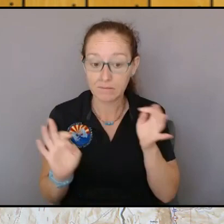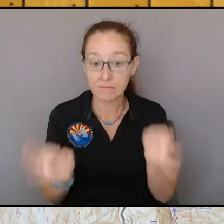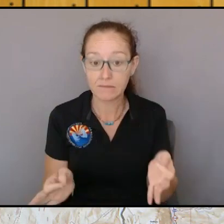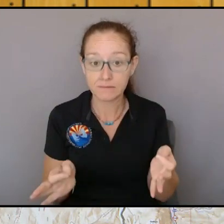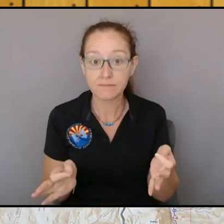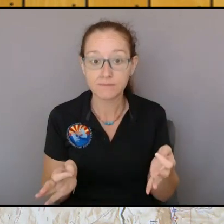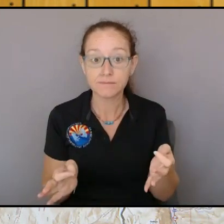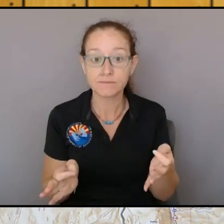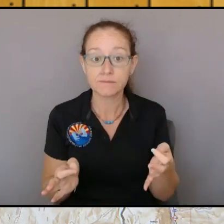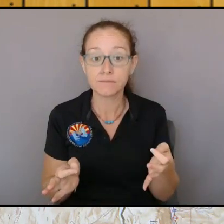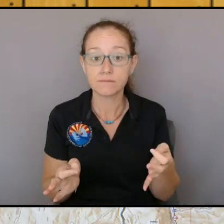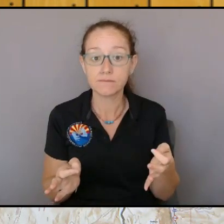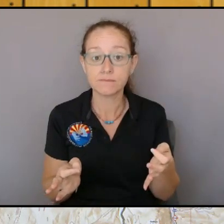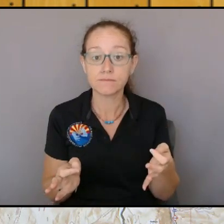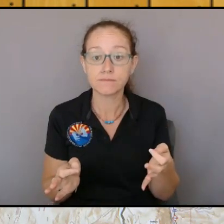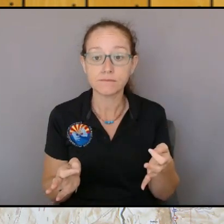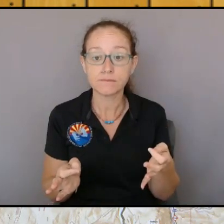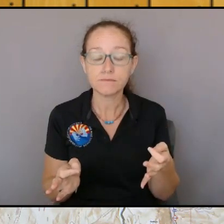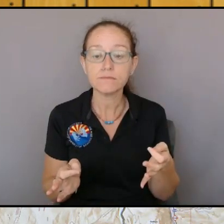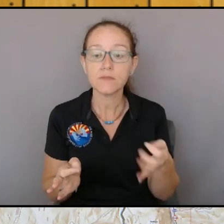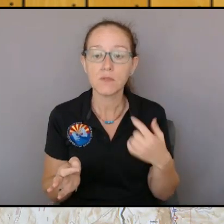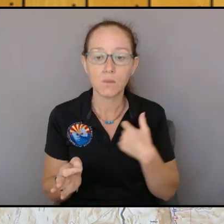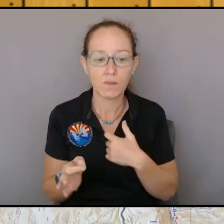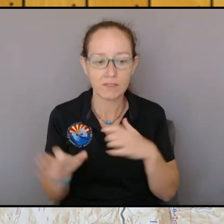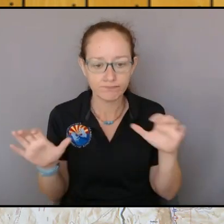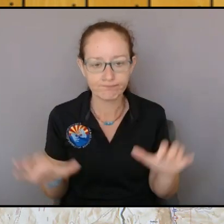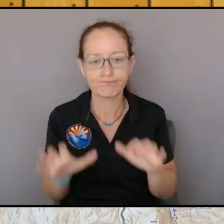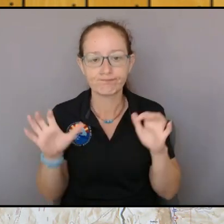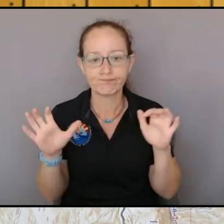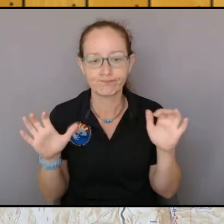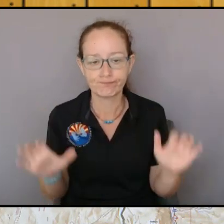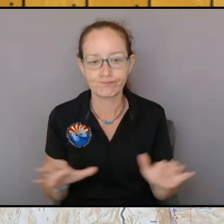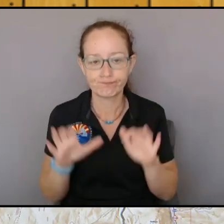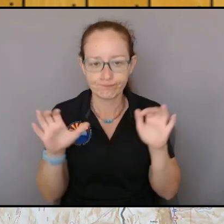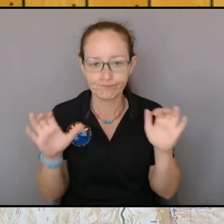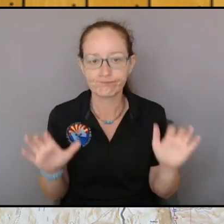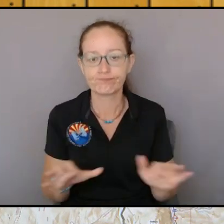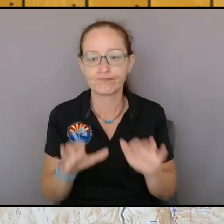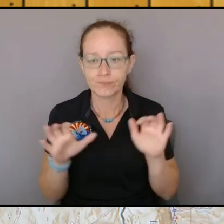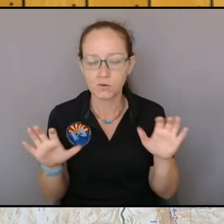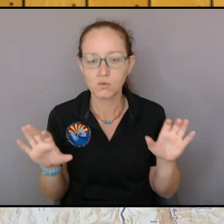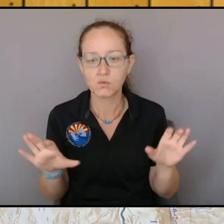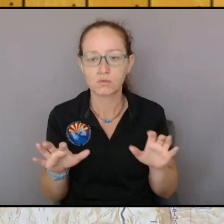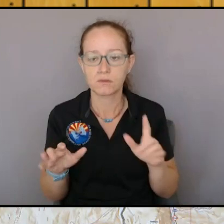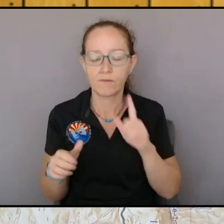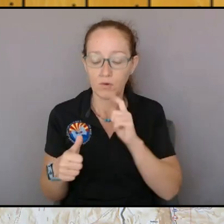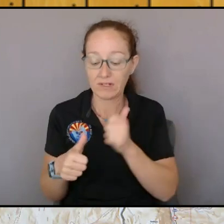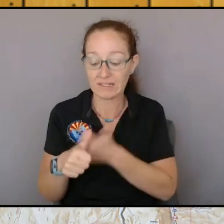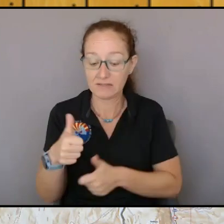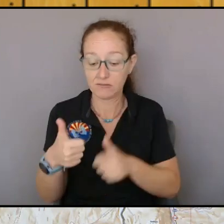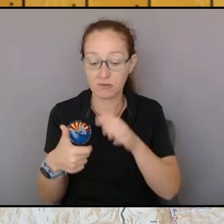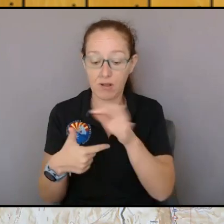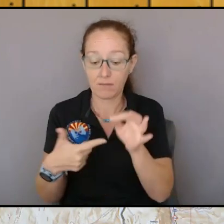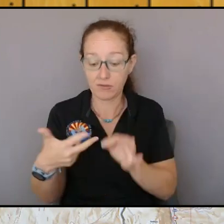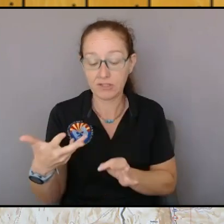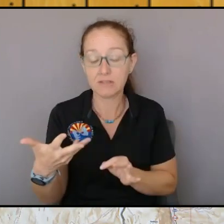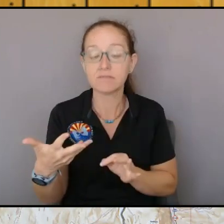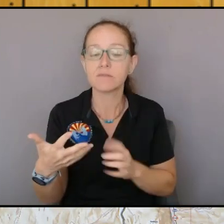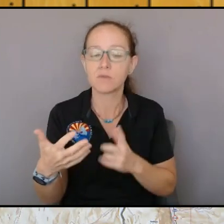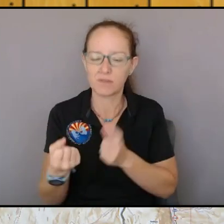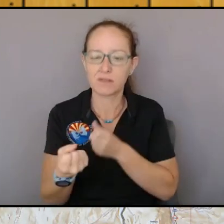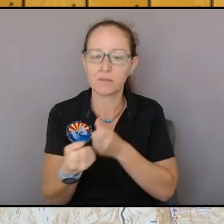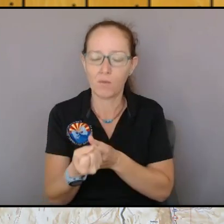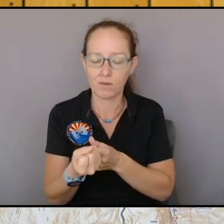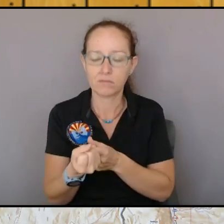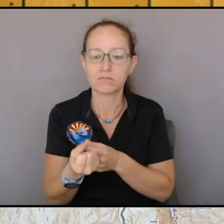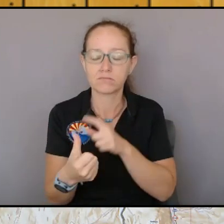there's actions being taken so there's actions being taken that support each one of those alternatives direct along the fire's edge